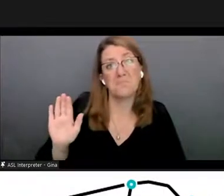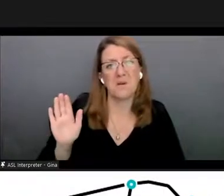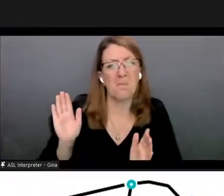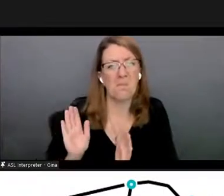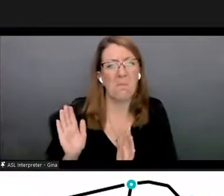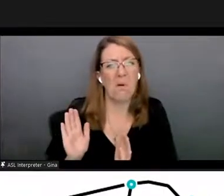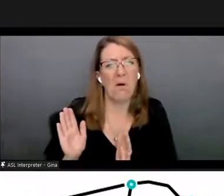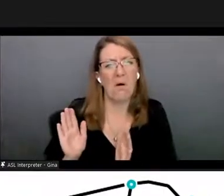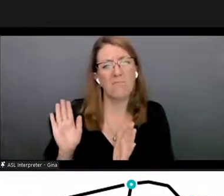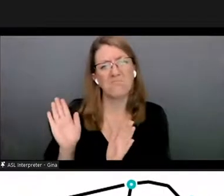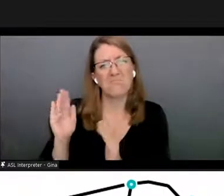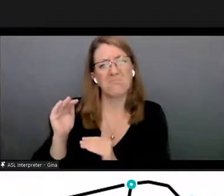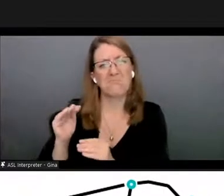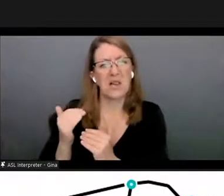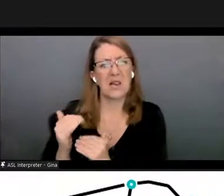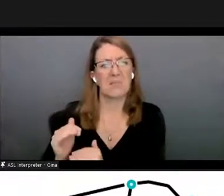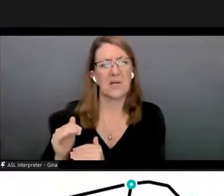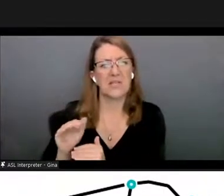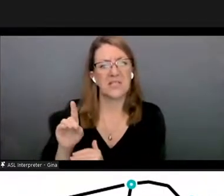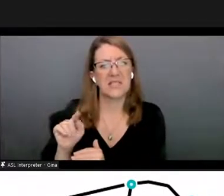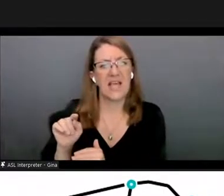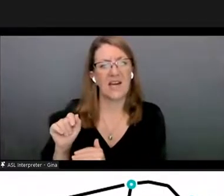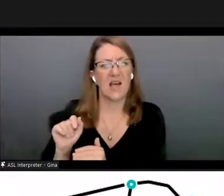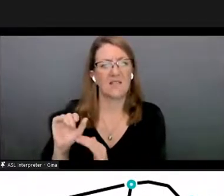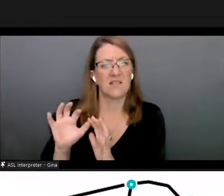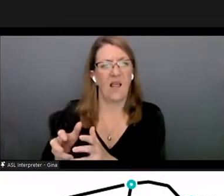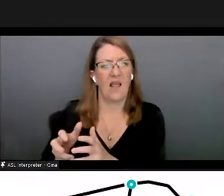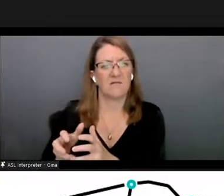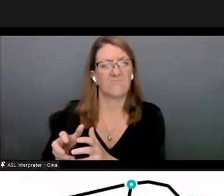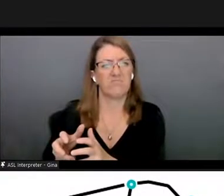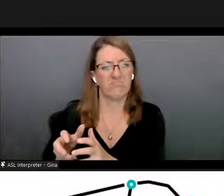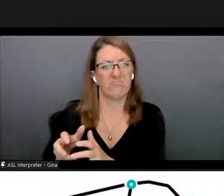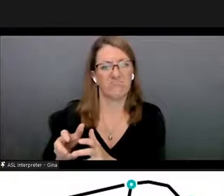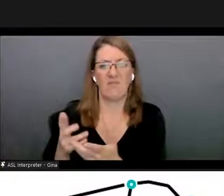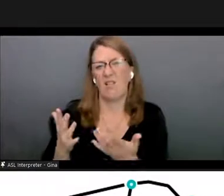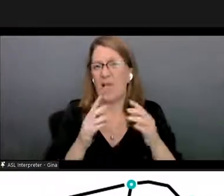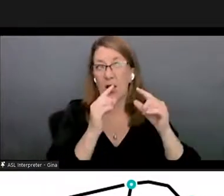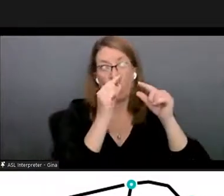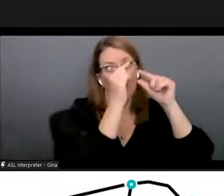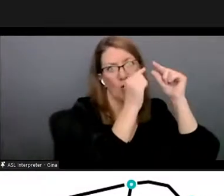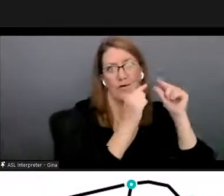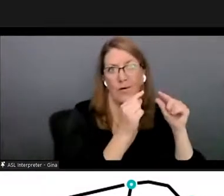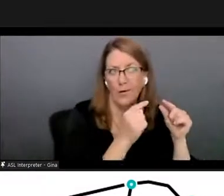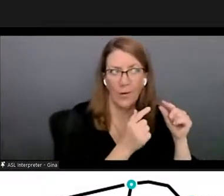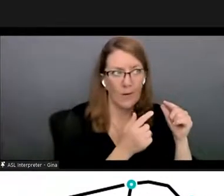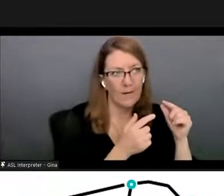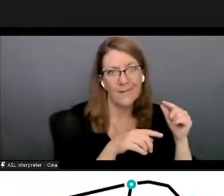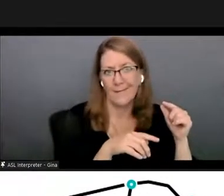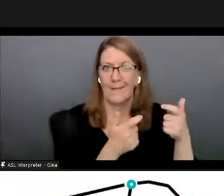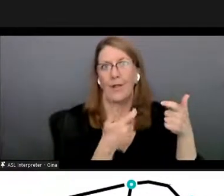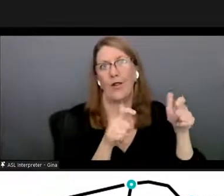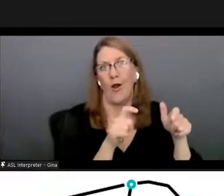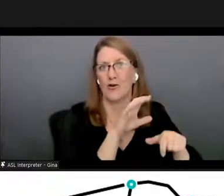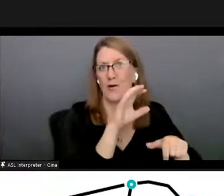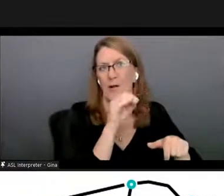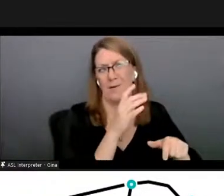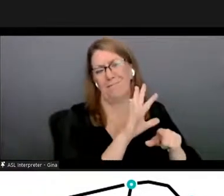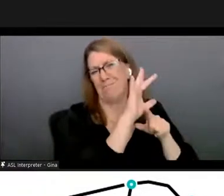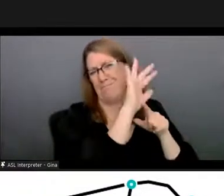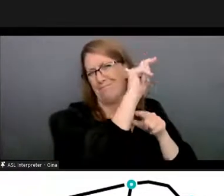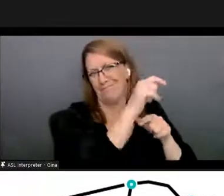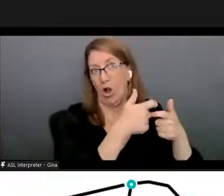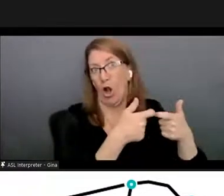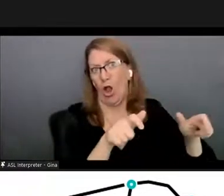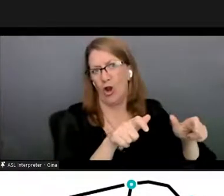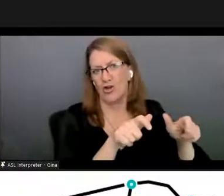sort of data set um obviously like google or large companies have extremely large